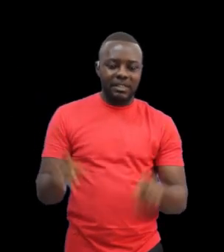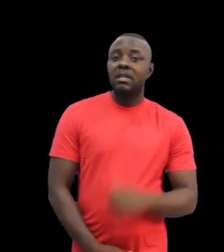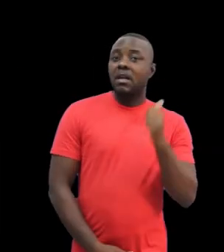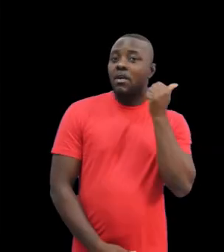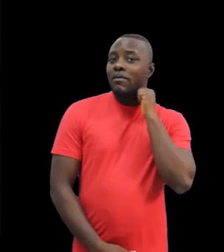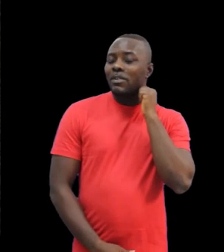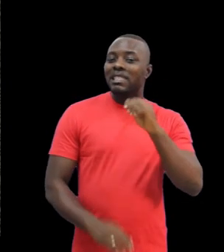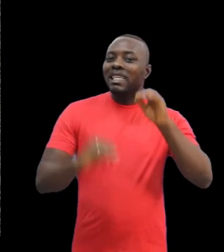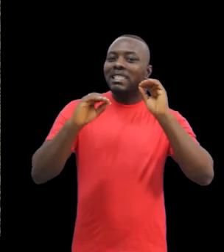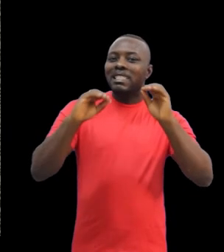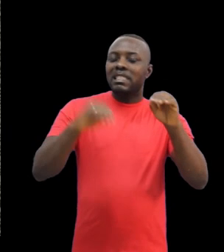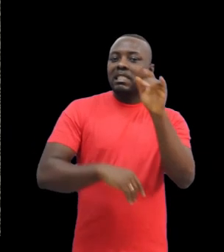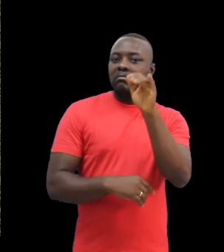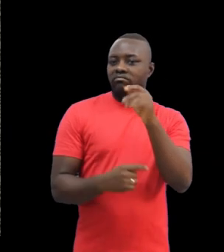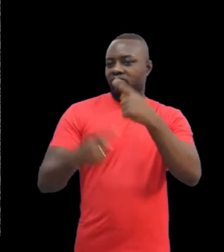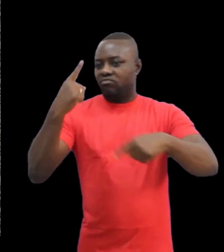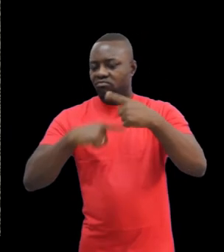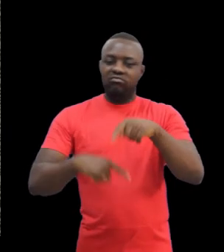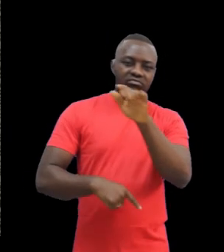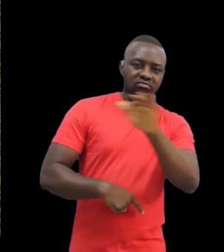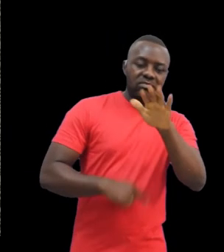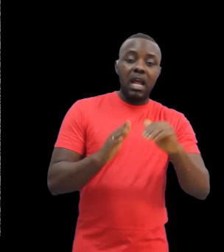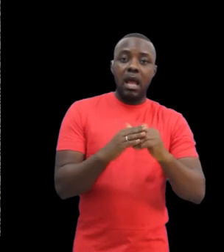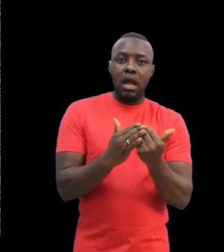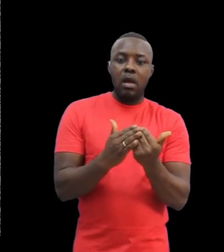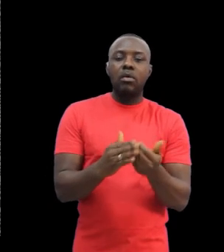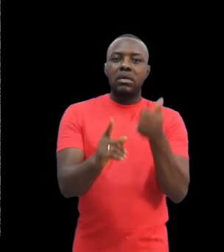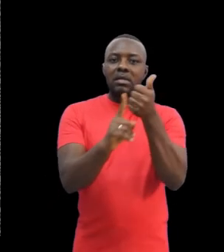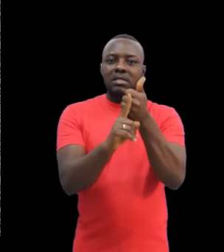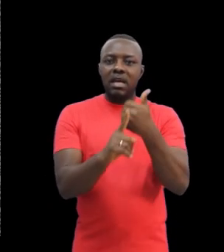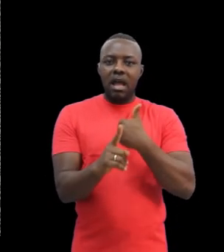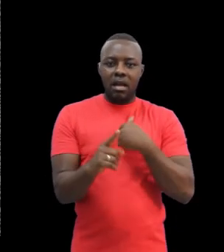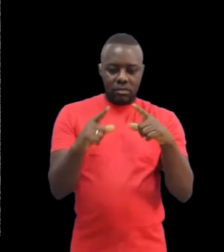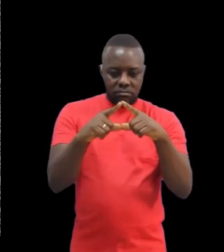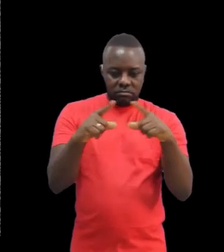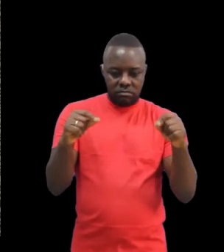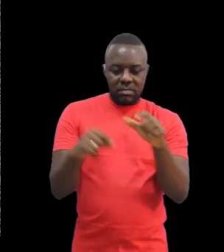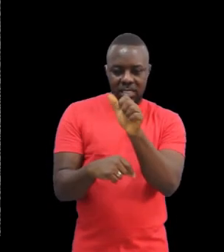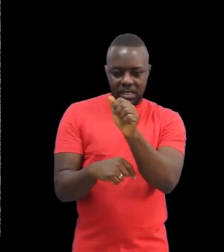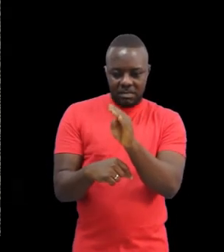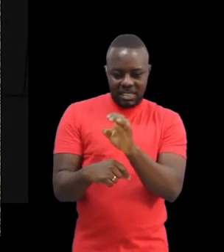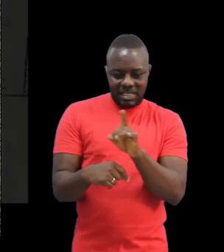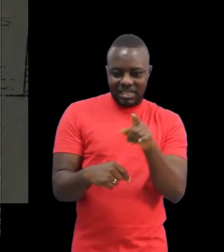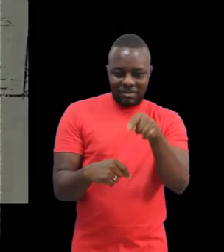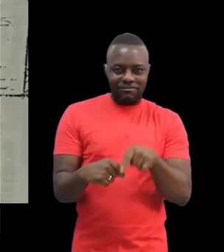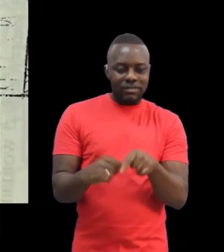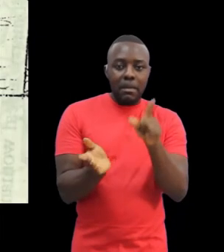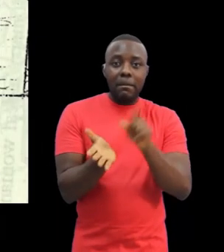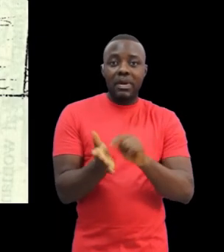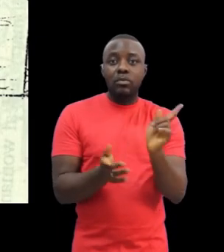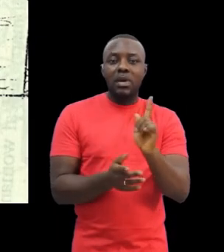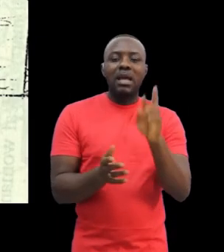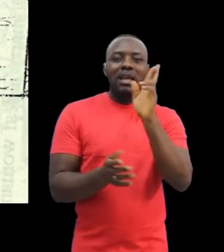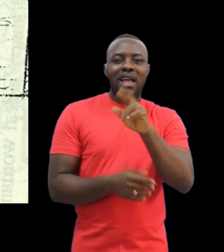In Ghana, Foster introduced the manual One Hand Finger Spelling Alphabet, often